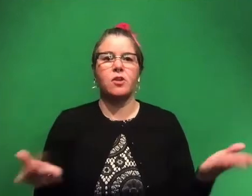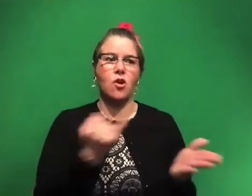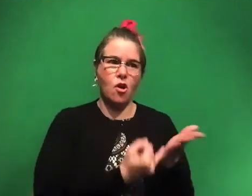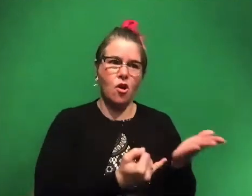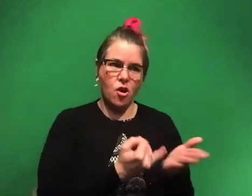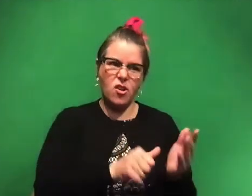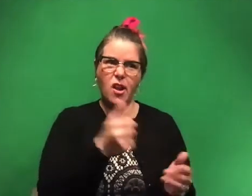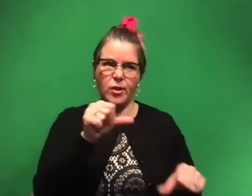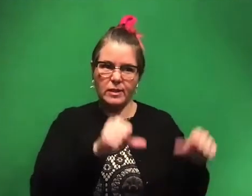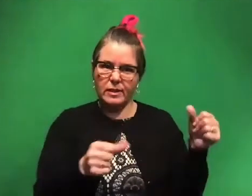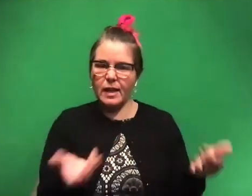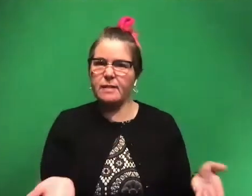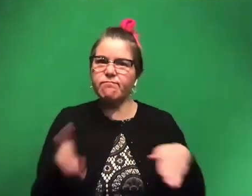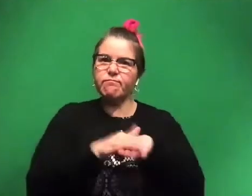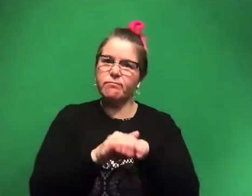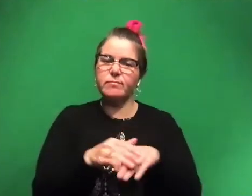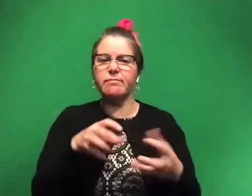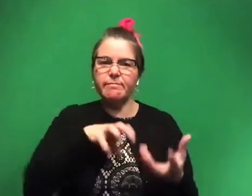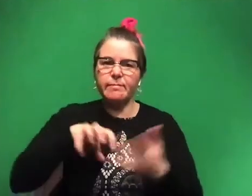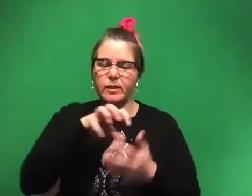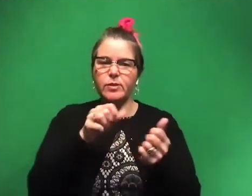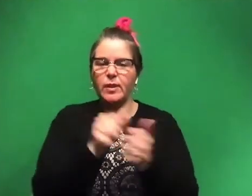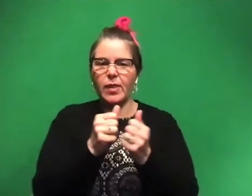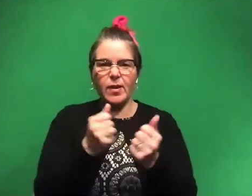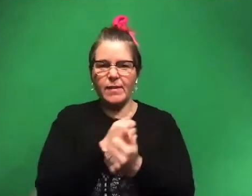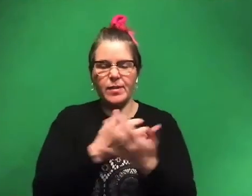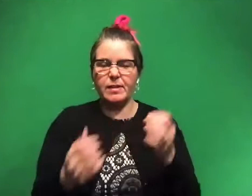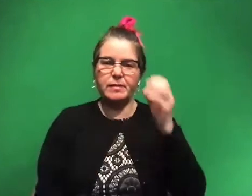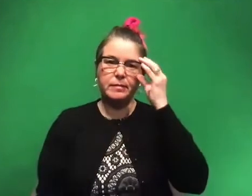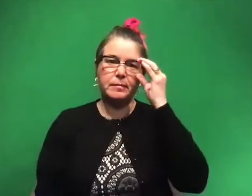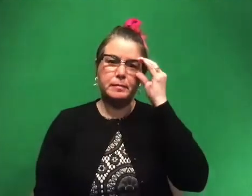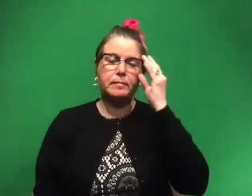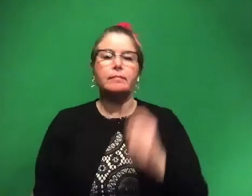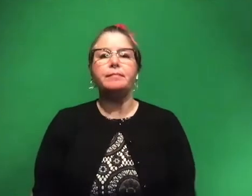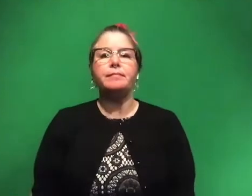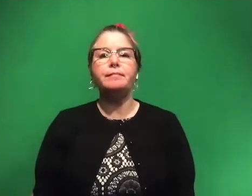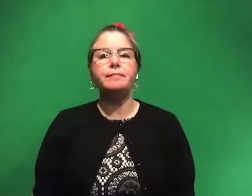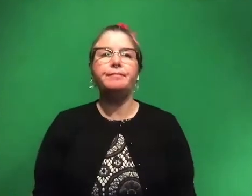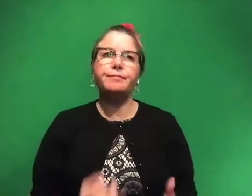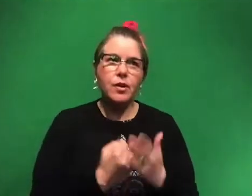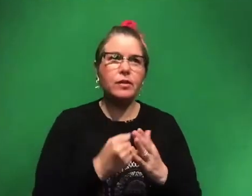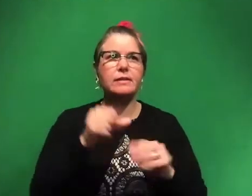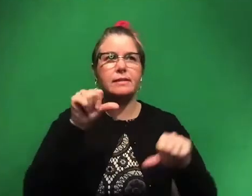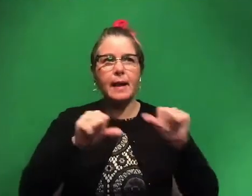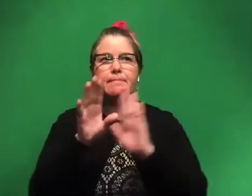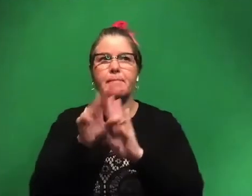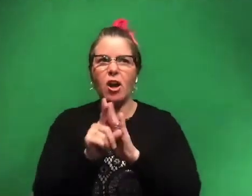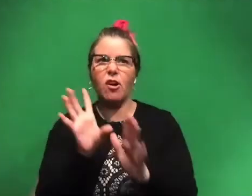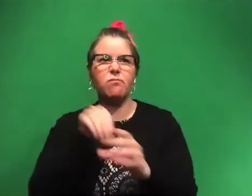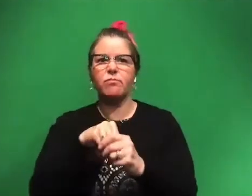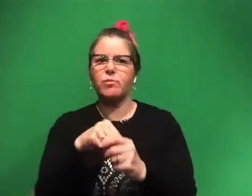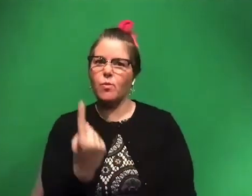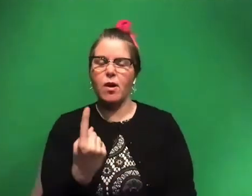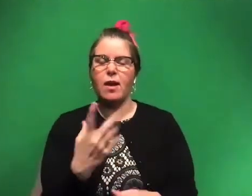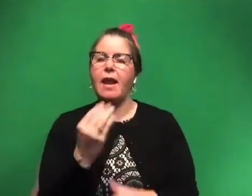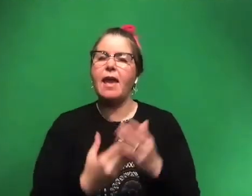sciences. And it's kind of a hodgepodge of all of these different art and science backgrounds in one and it's hands